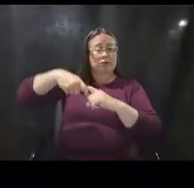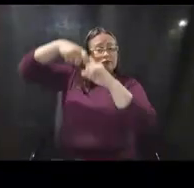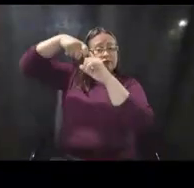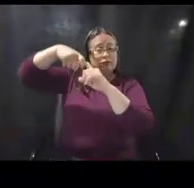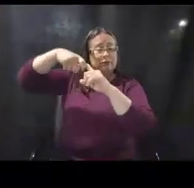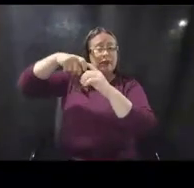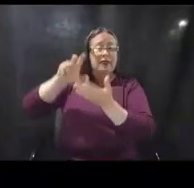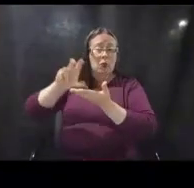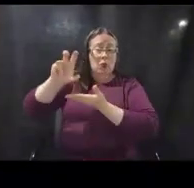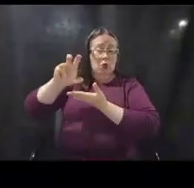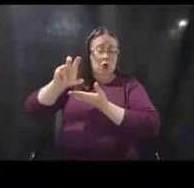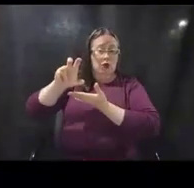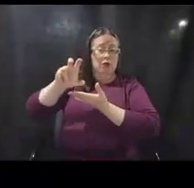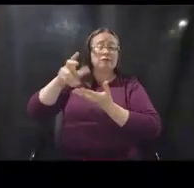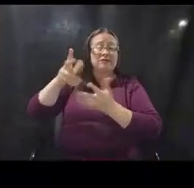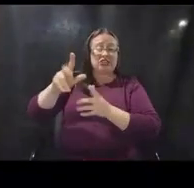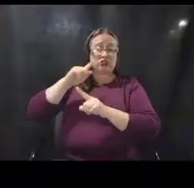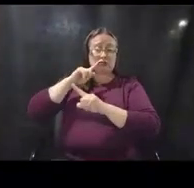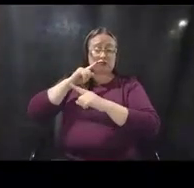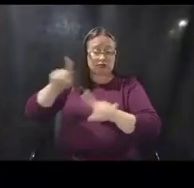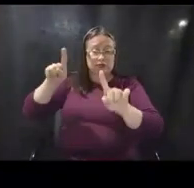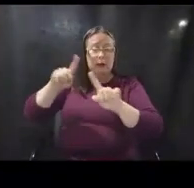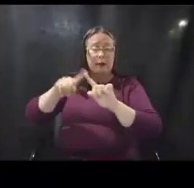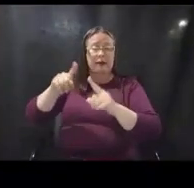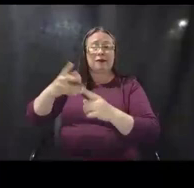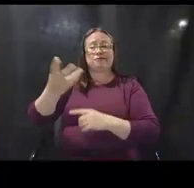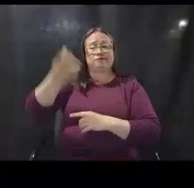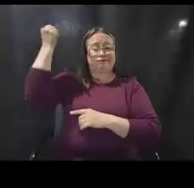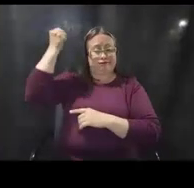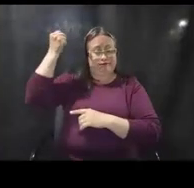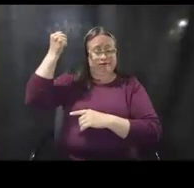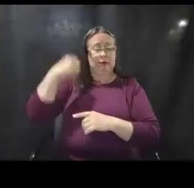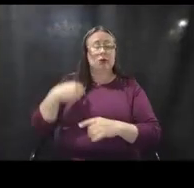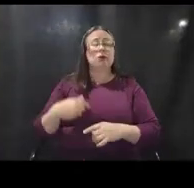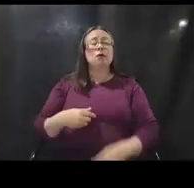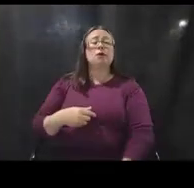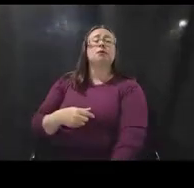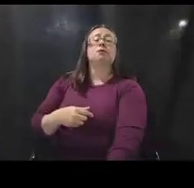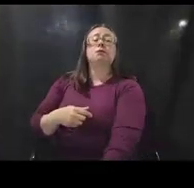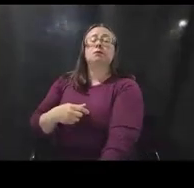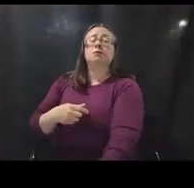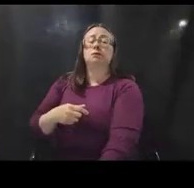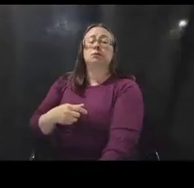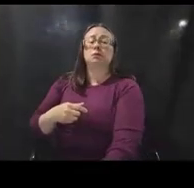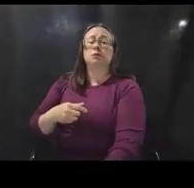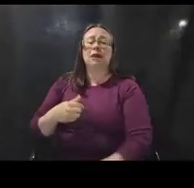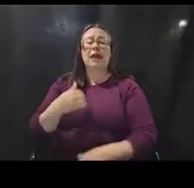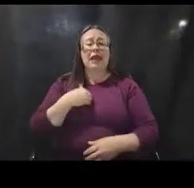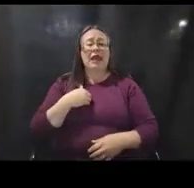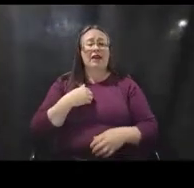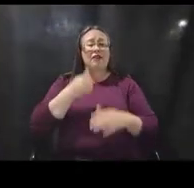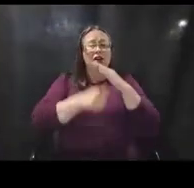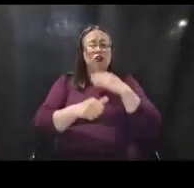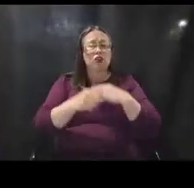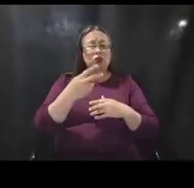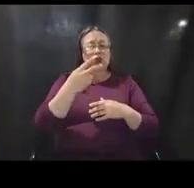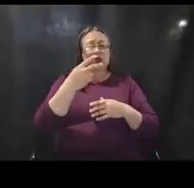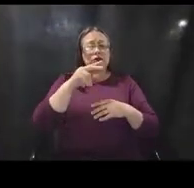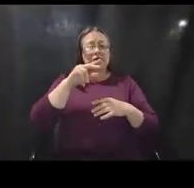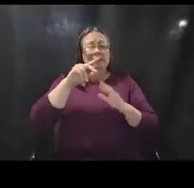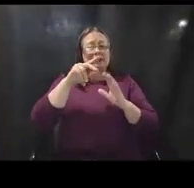So, I will mention that we have under two CFR escalating